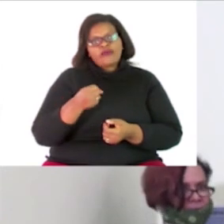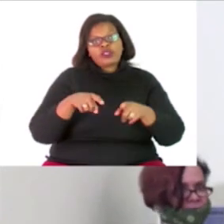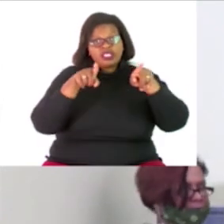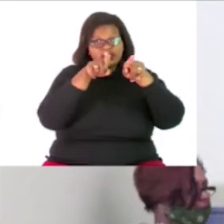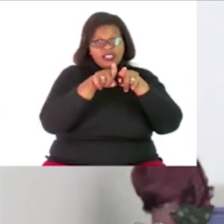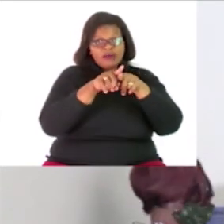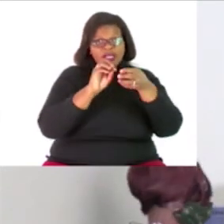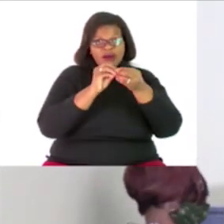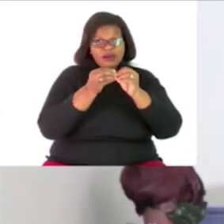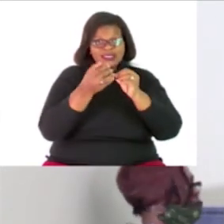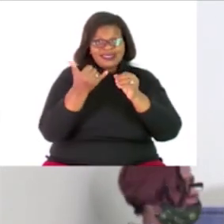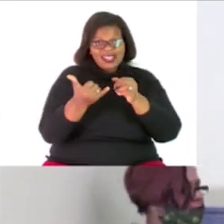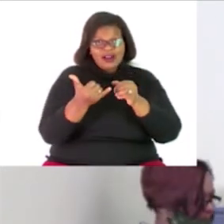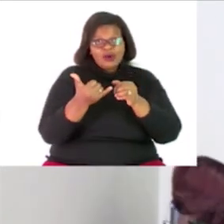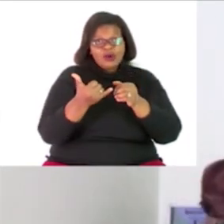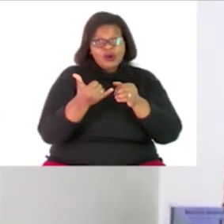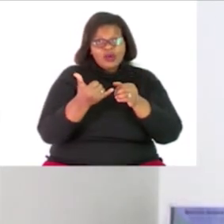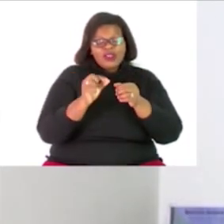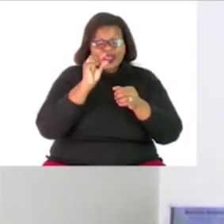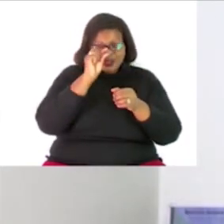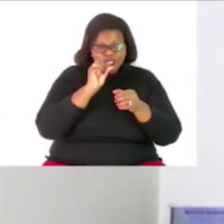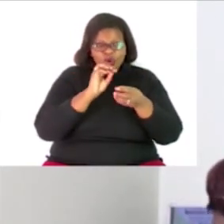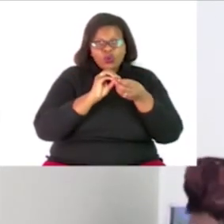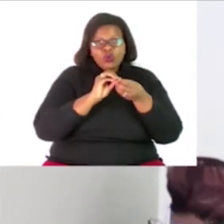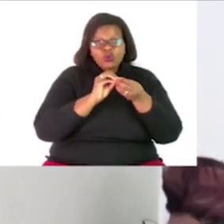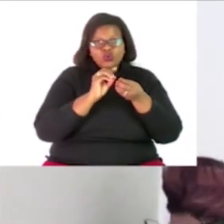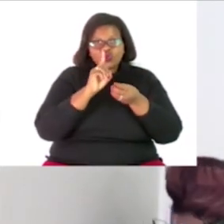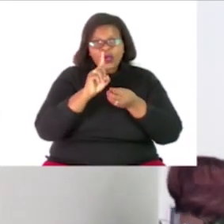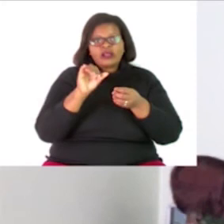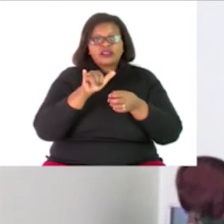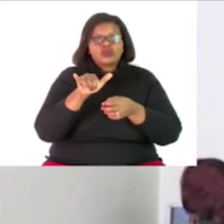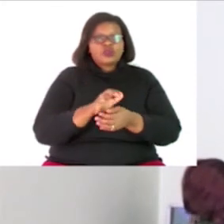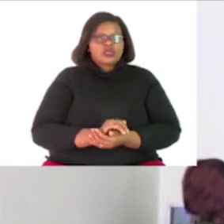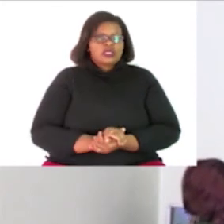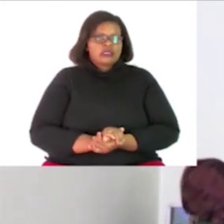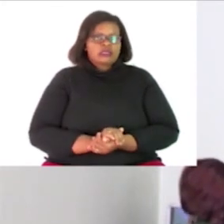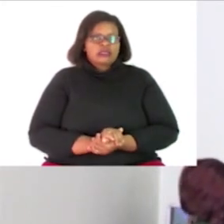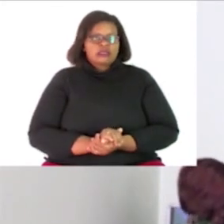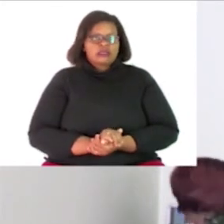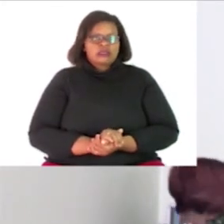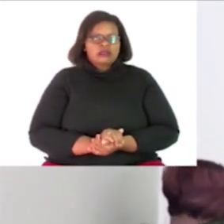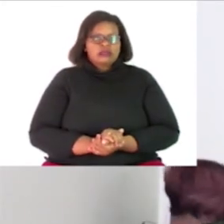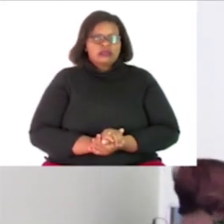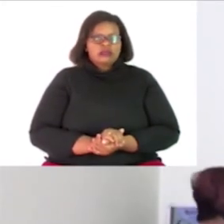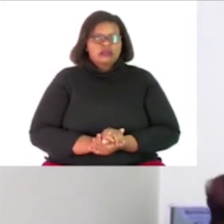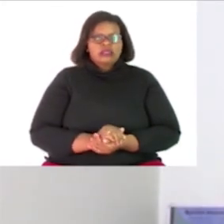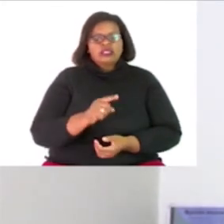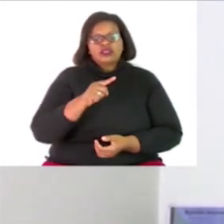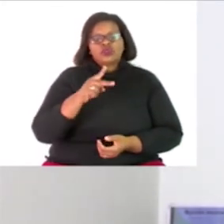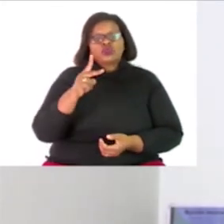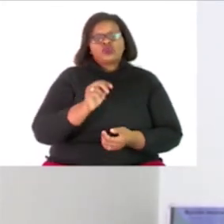so now we have to find the lowest can you tell me which number is the lowest of these two numbers twelve